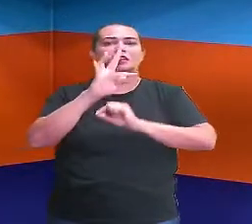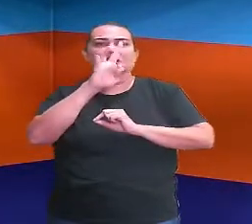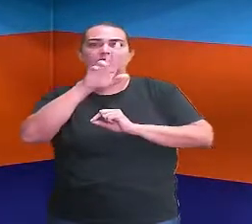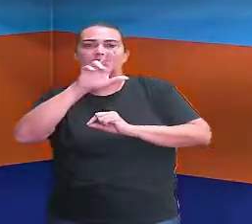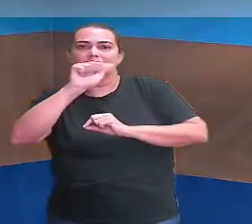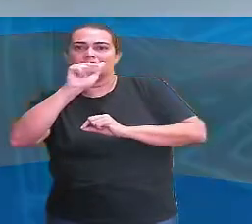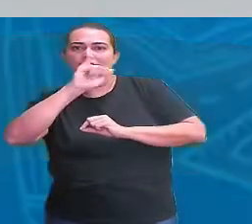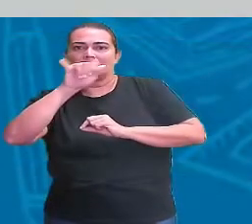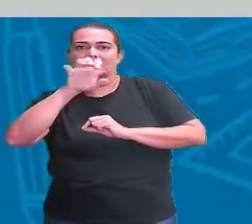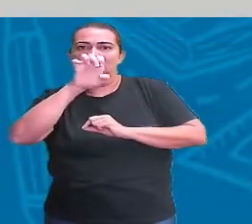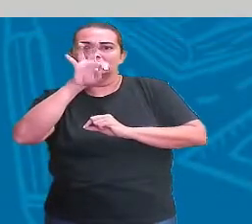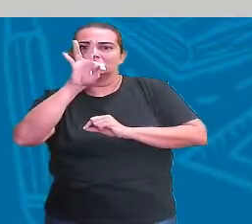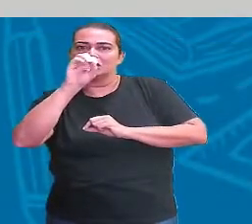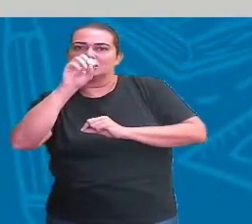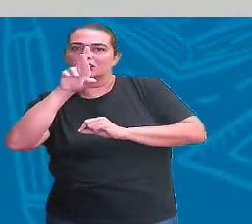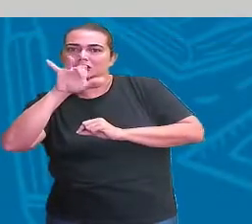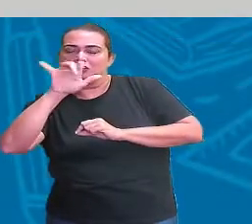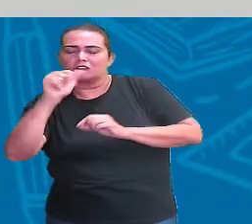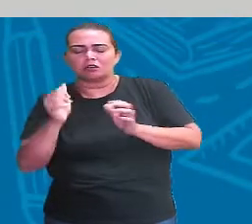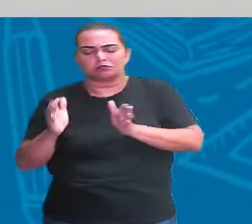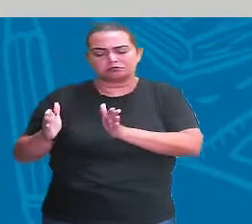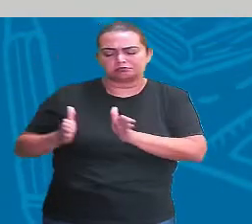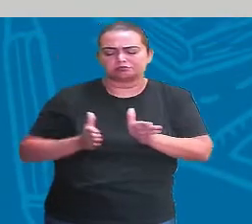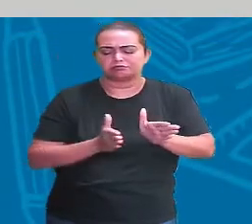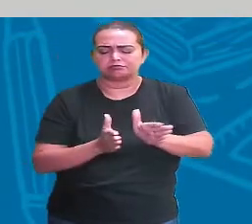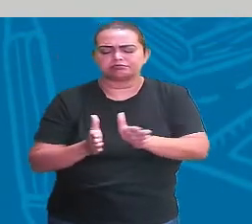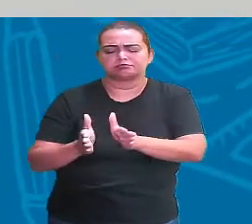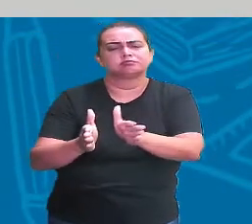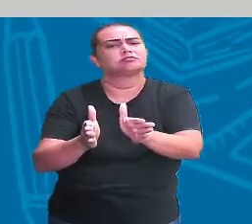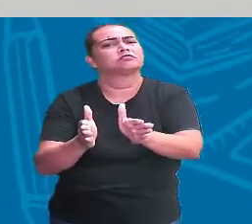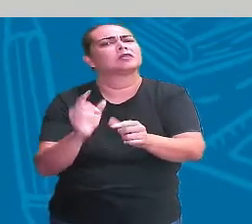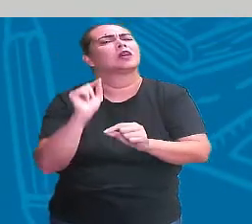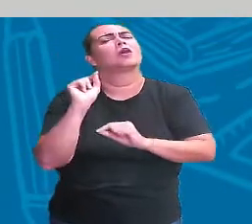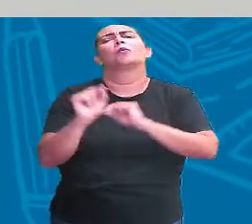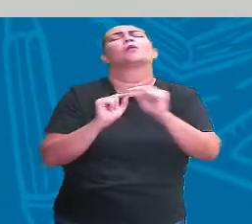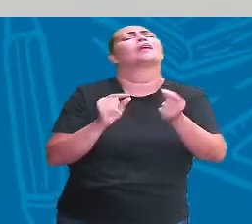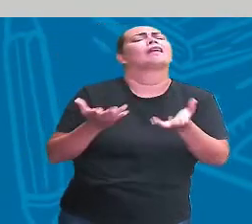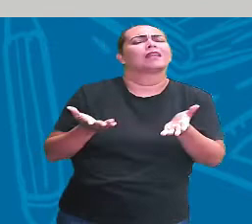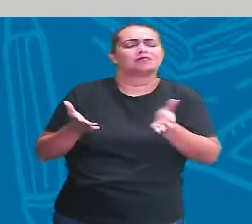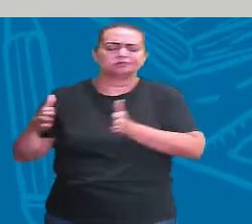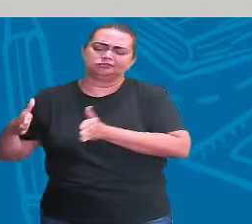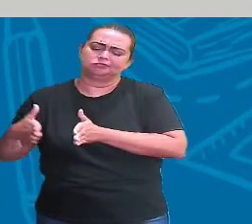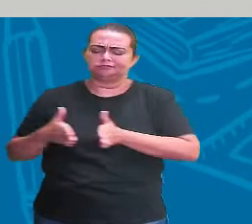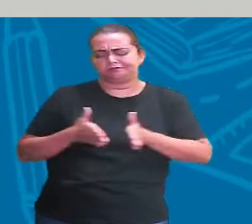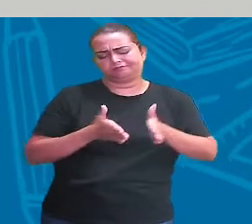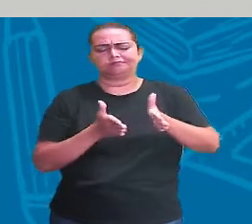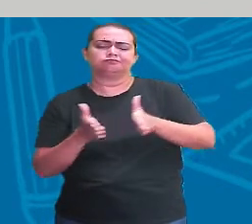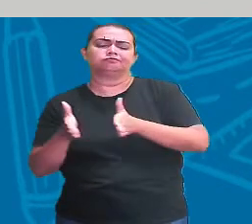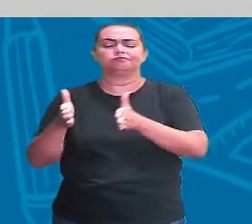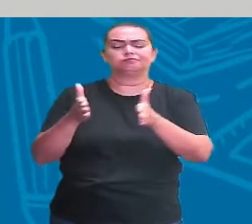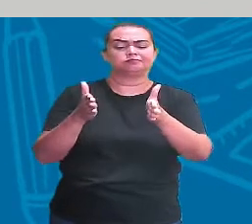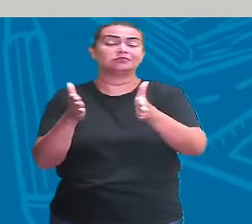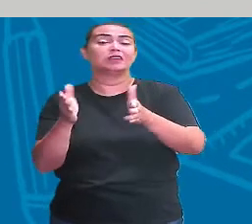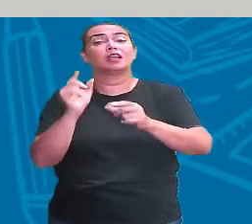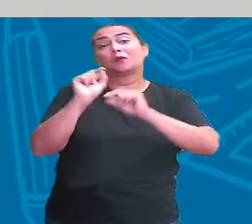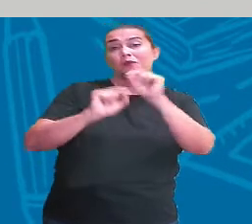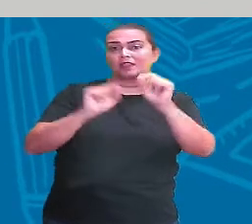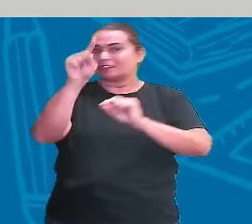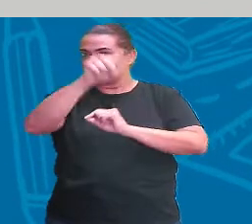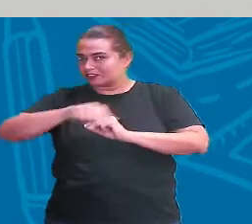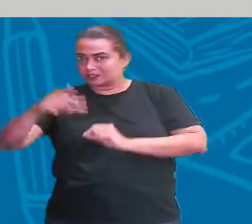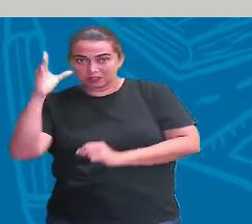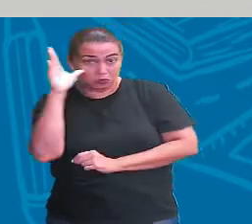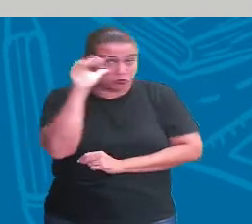TRAJETÓRIA! Look at that! What is TRAJETÓRIA? What is TRAJETO? And then? Pront to discover what it is?